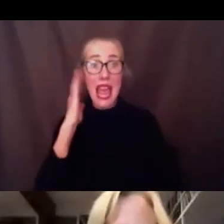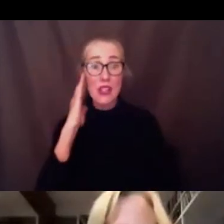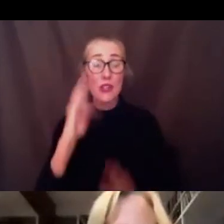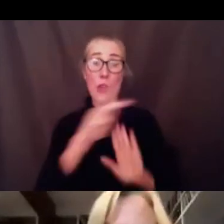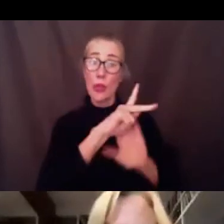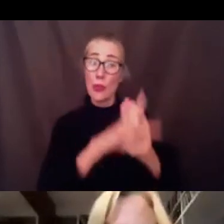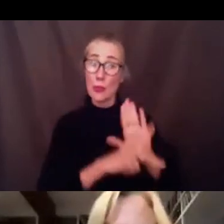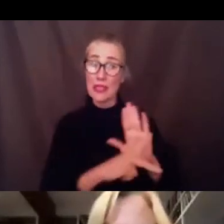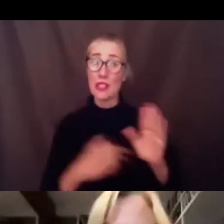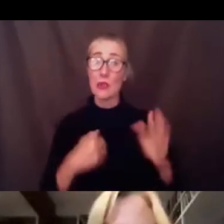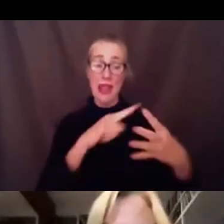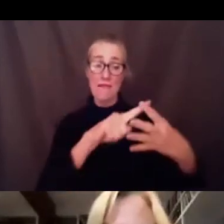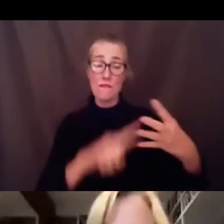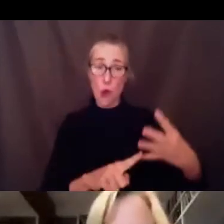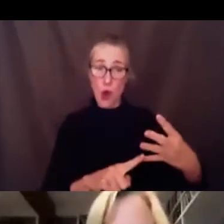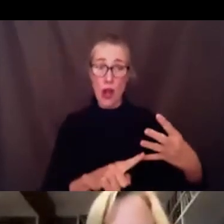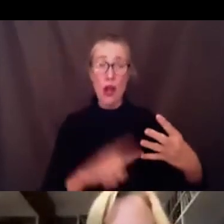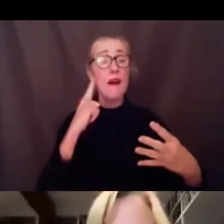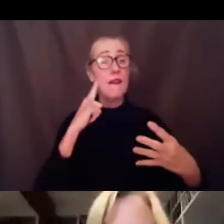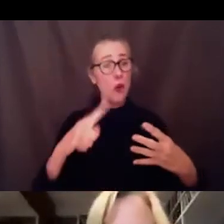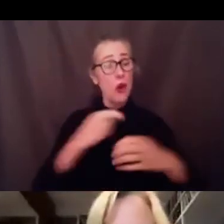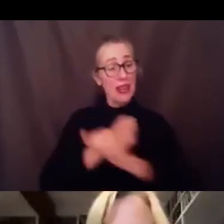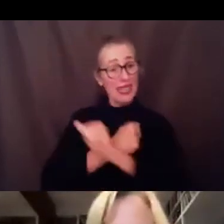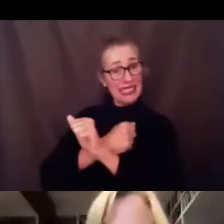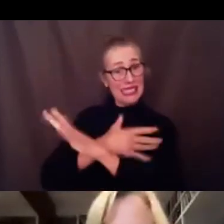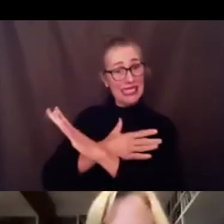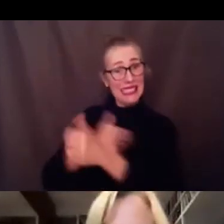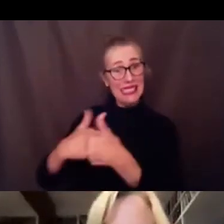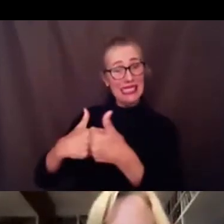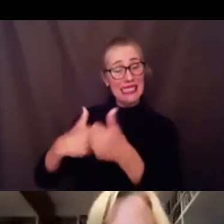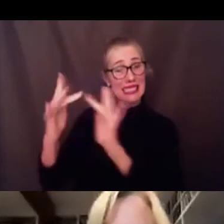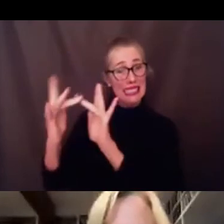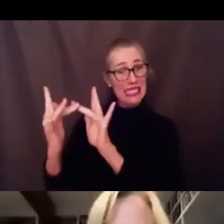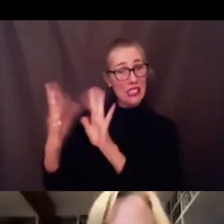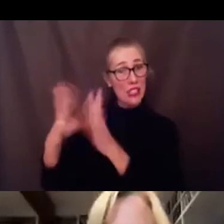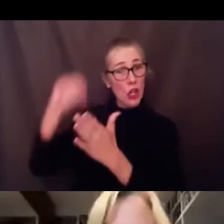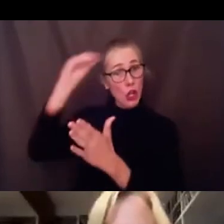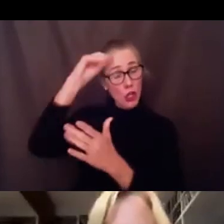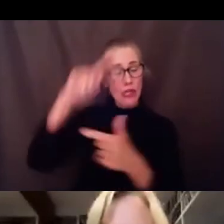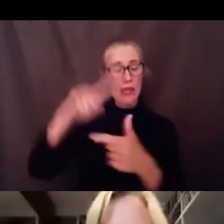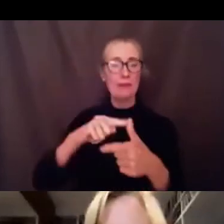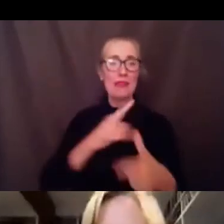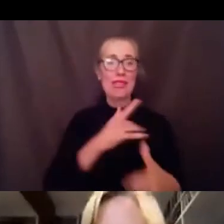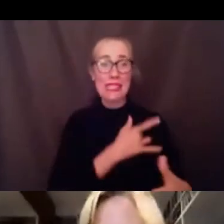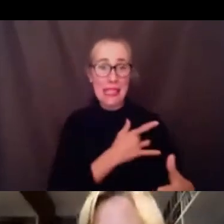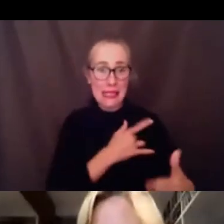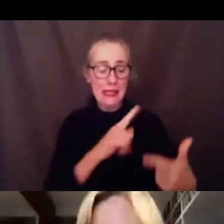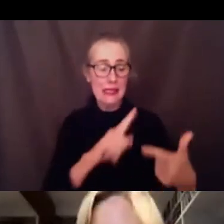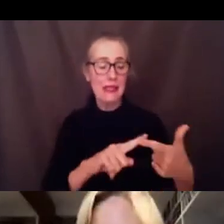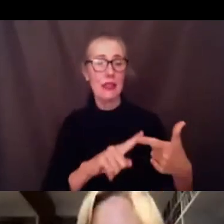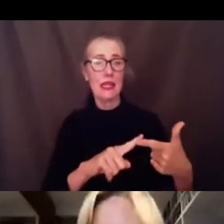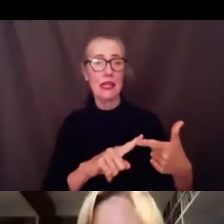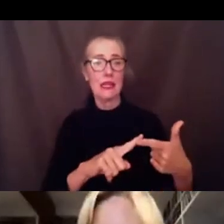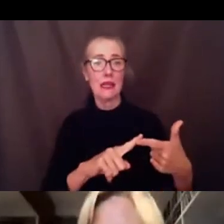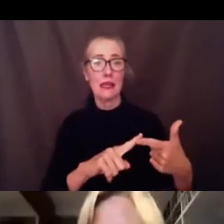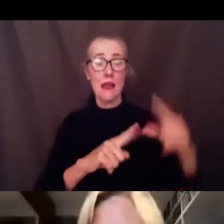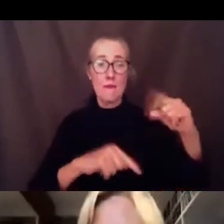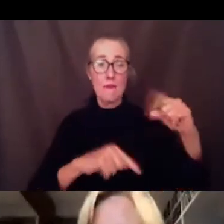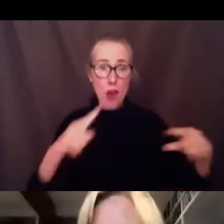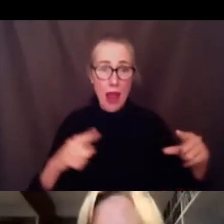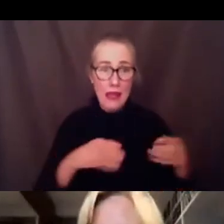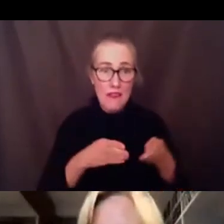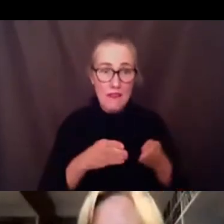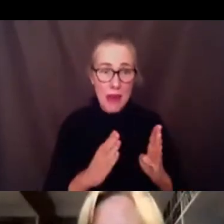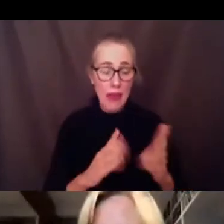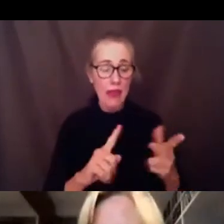four principles about sensitivity and flexibility about it being based on learning about there being a variety of methods